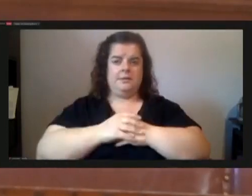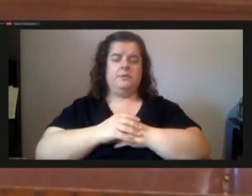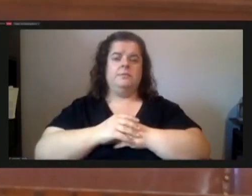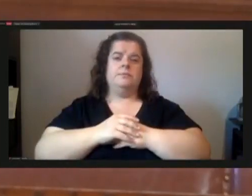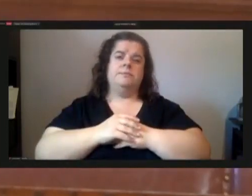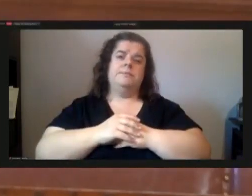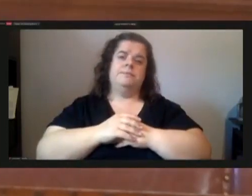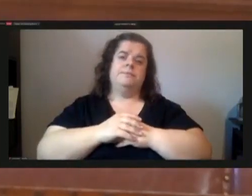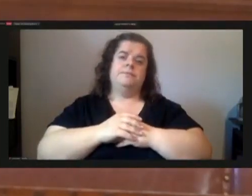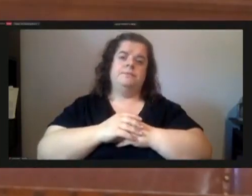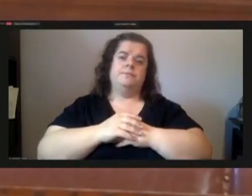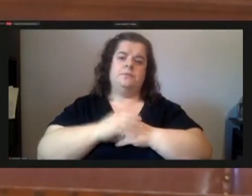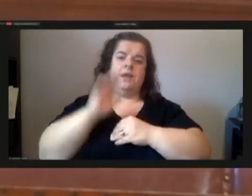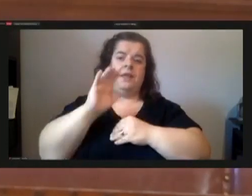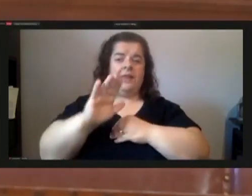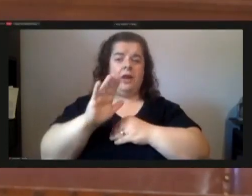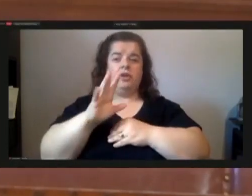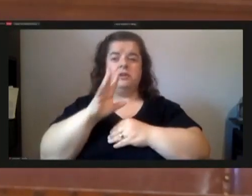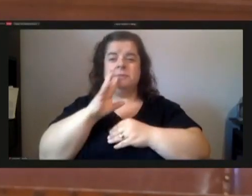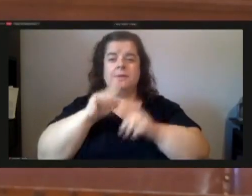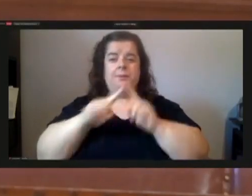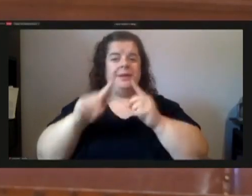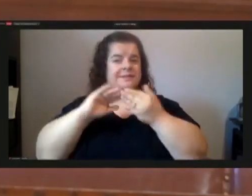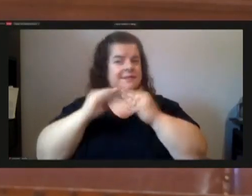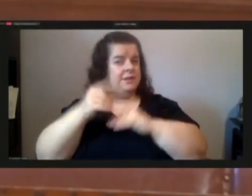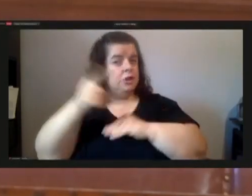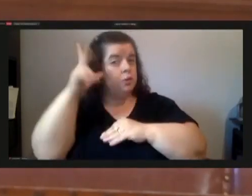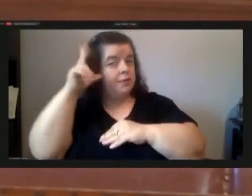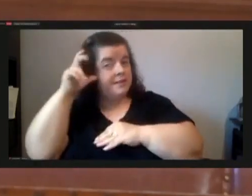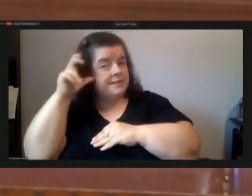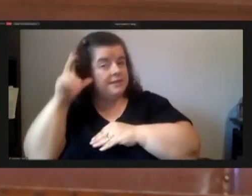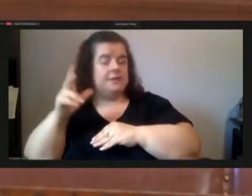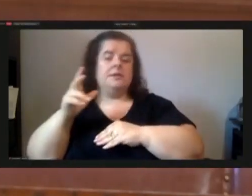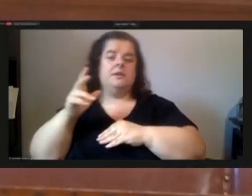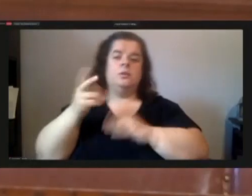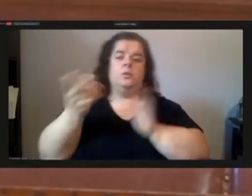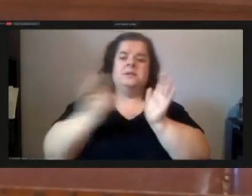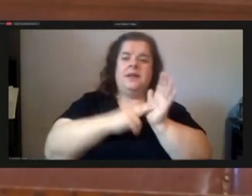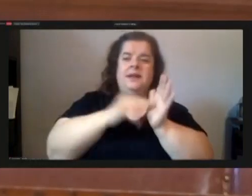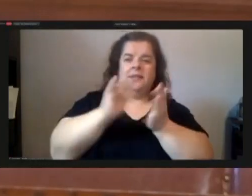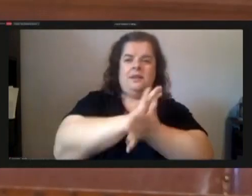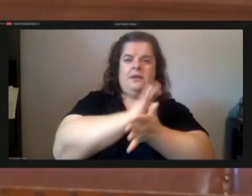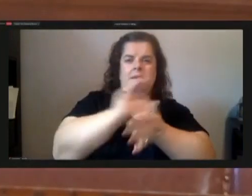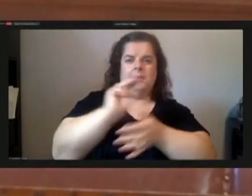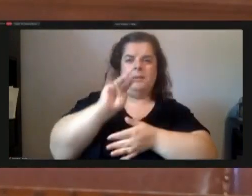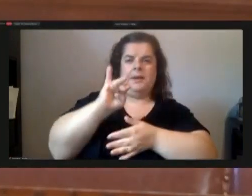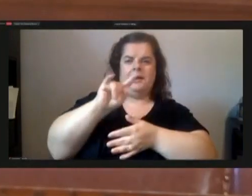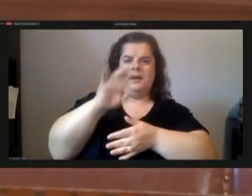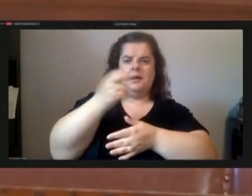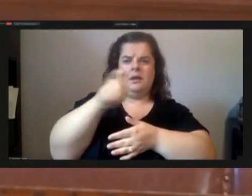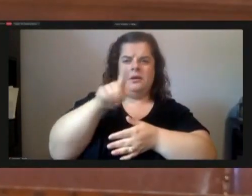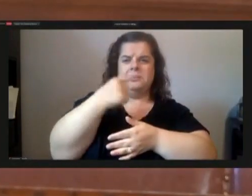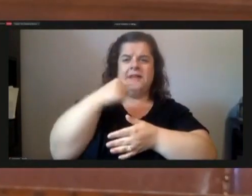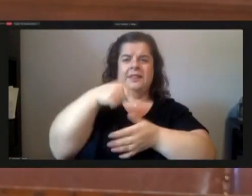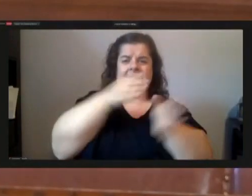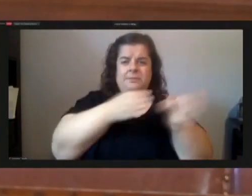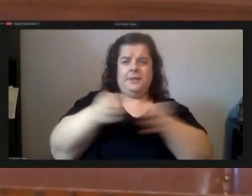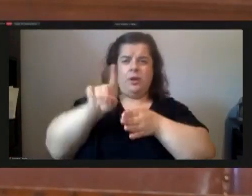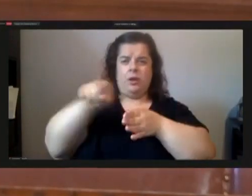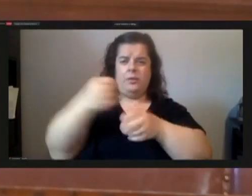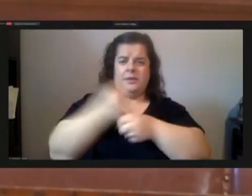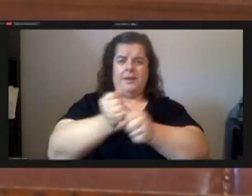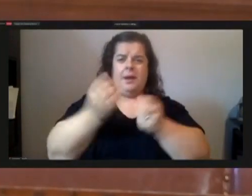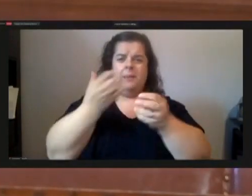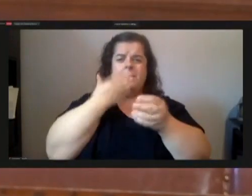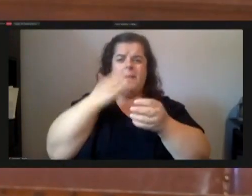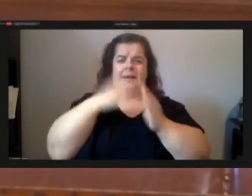they're speaking but is the city listening when signing the petition mitchell durness said this plan only makes a poor design worse it does nothing